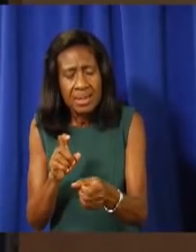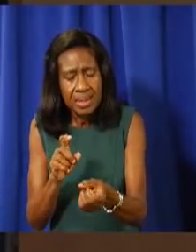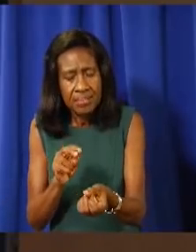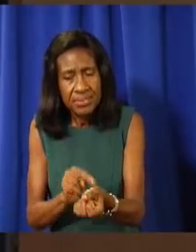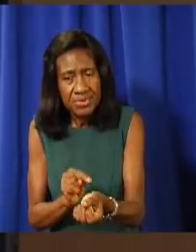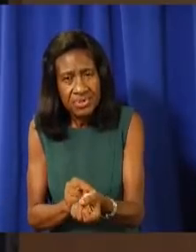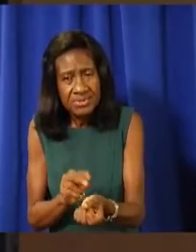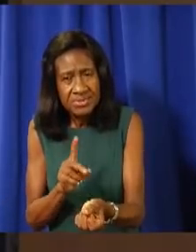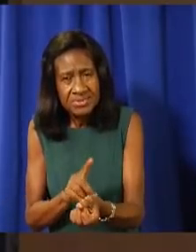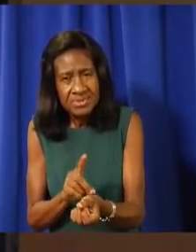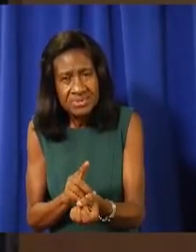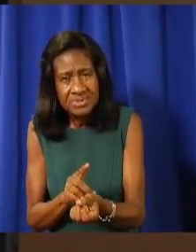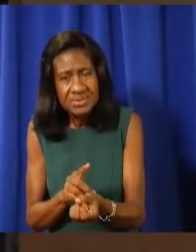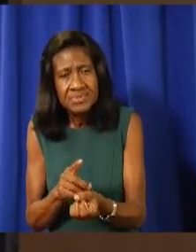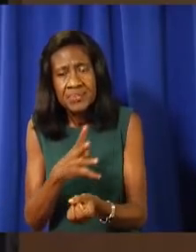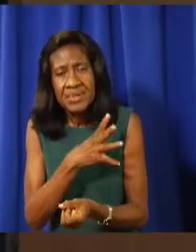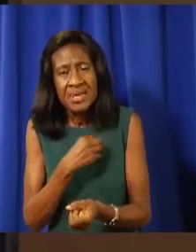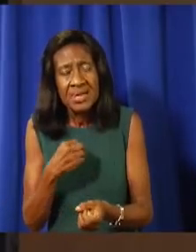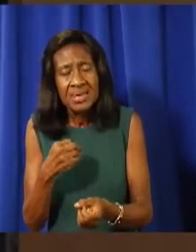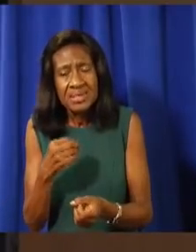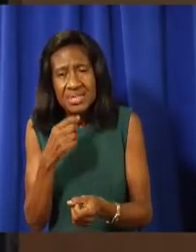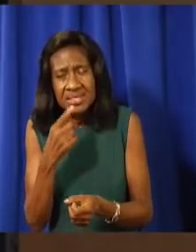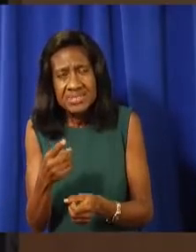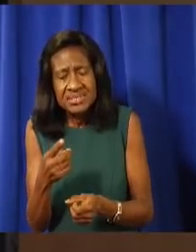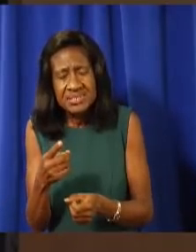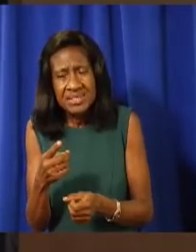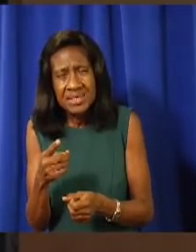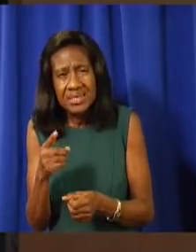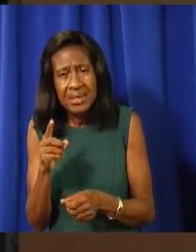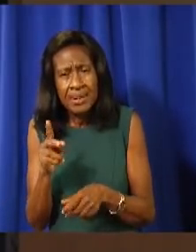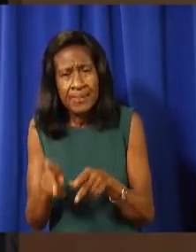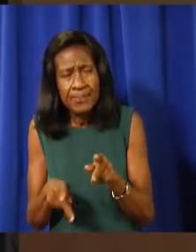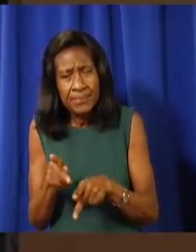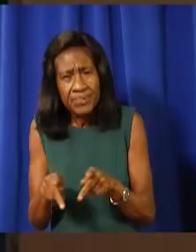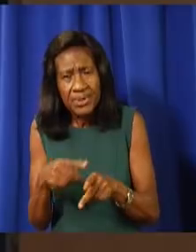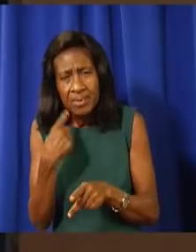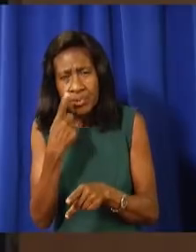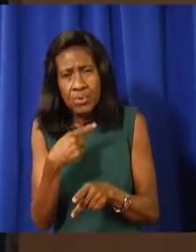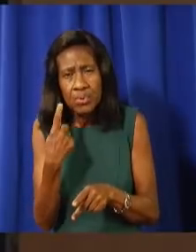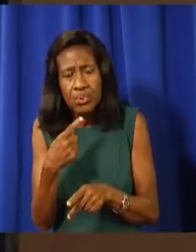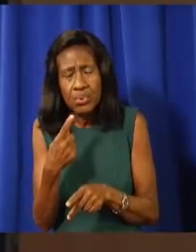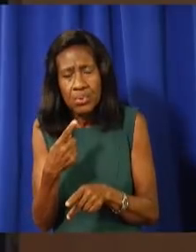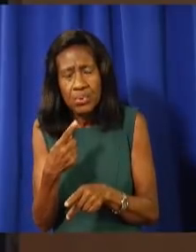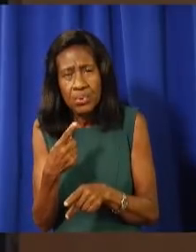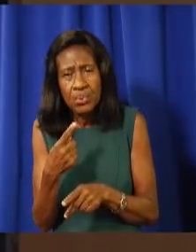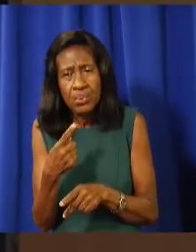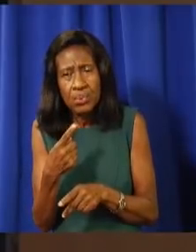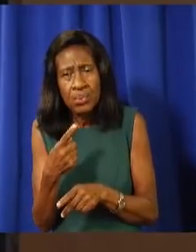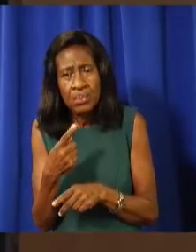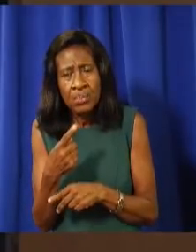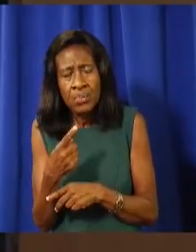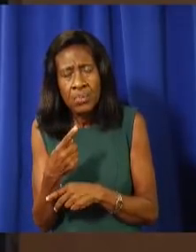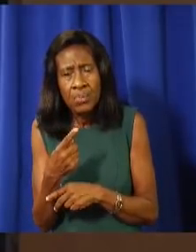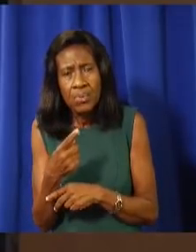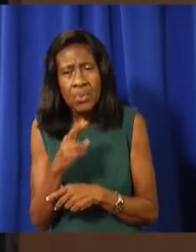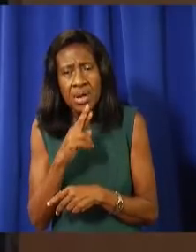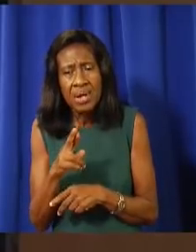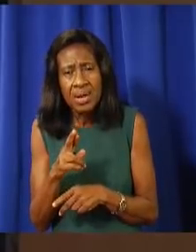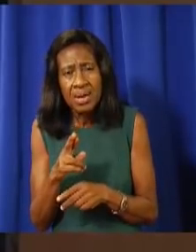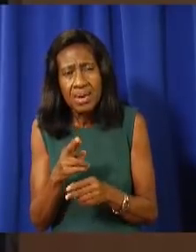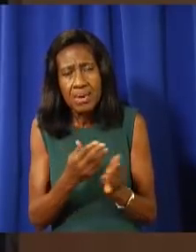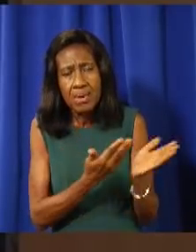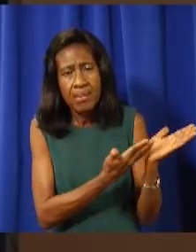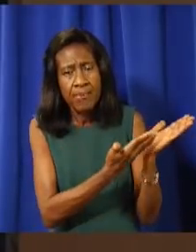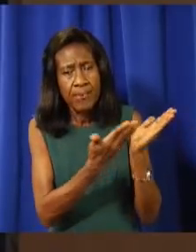Does that mean food delivery people? The food delivery people have not been, as yet,